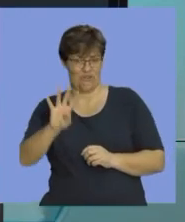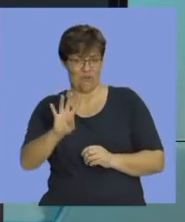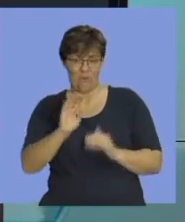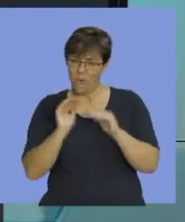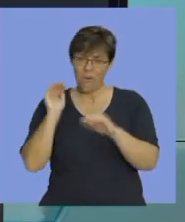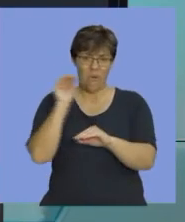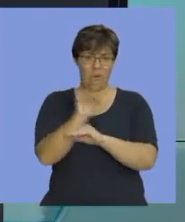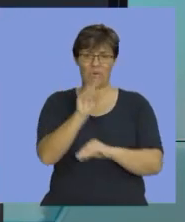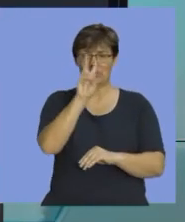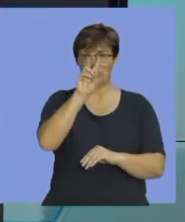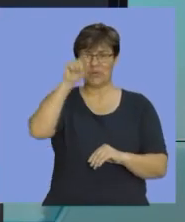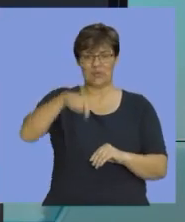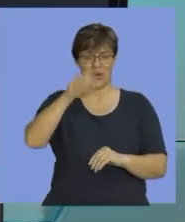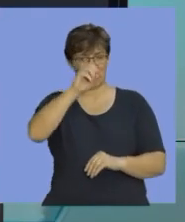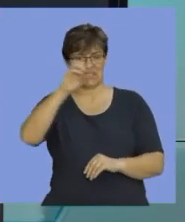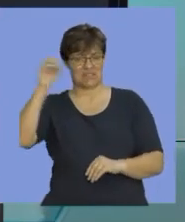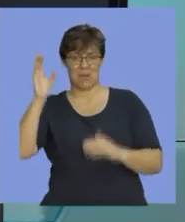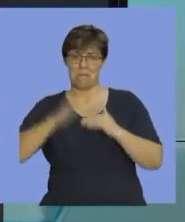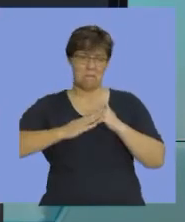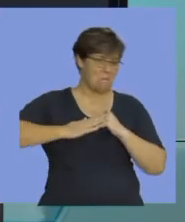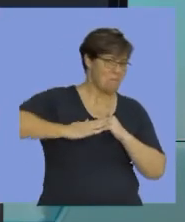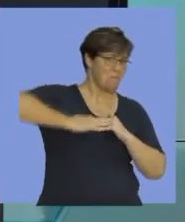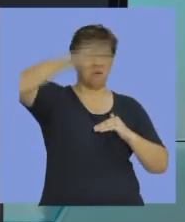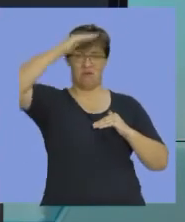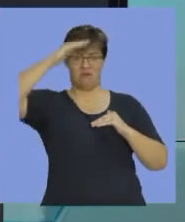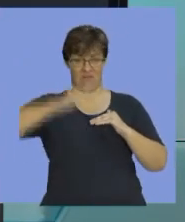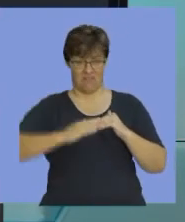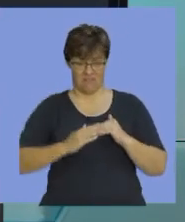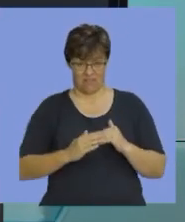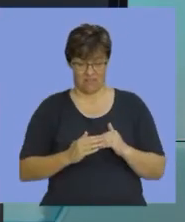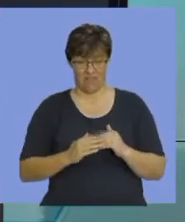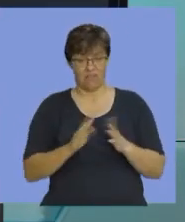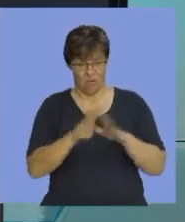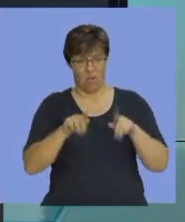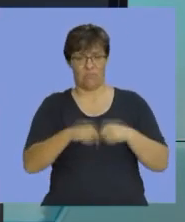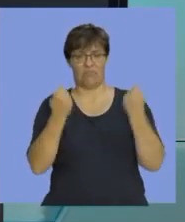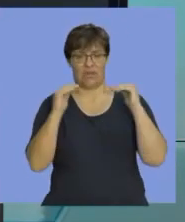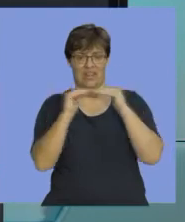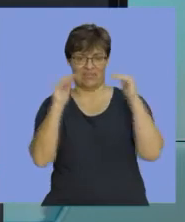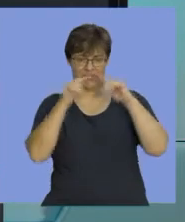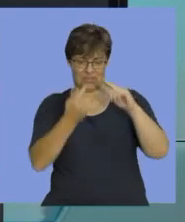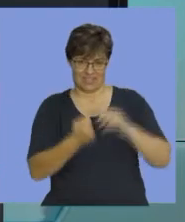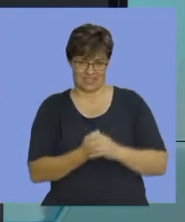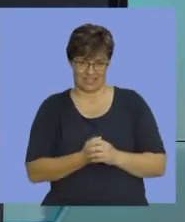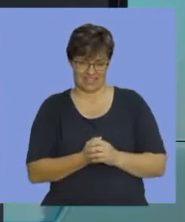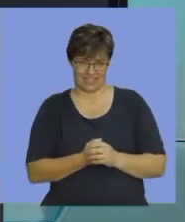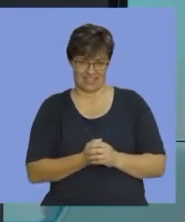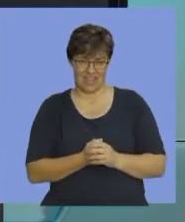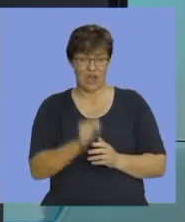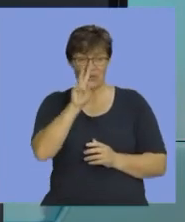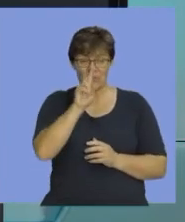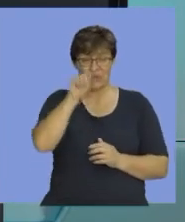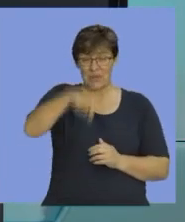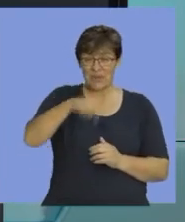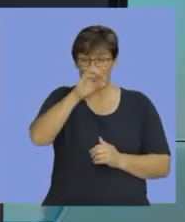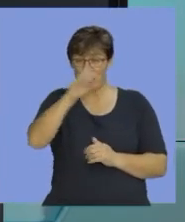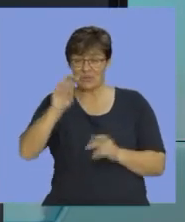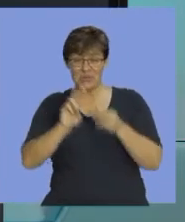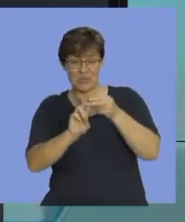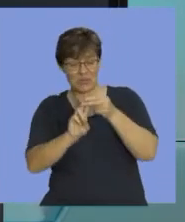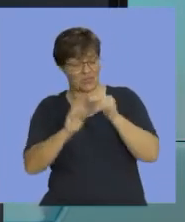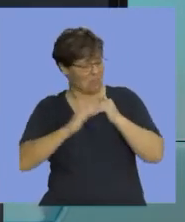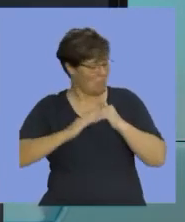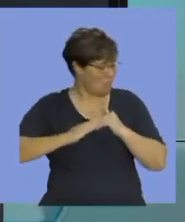see you are manufacturing above the break even point. You're manufacturing 2,000 units